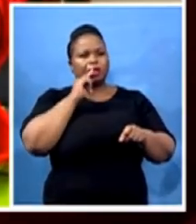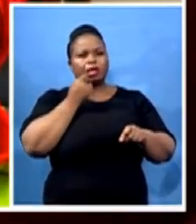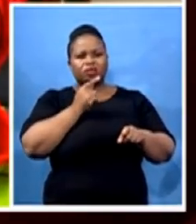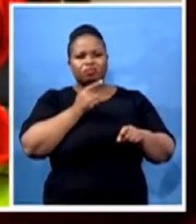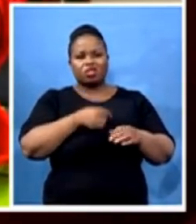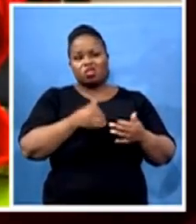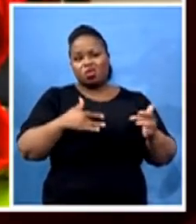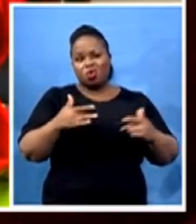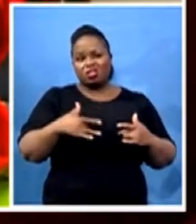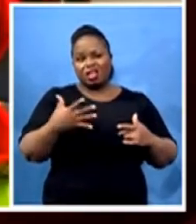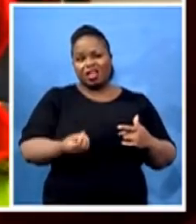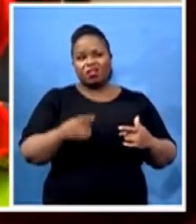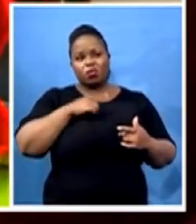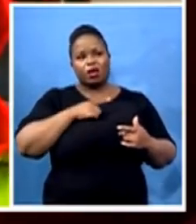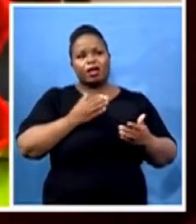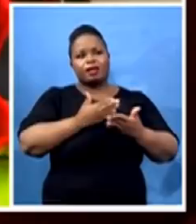have in the province?